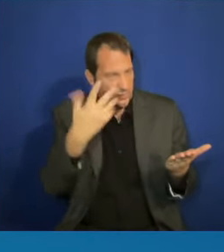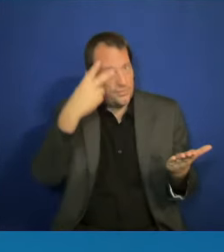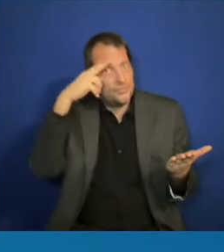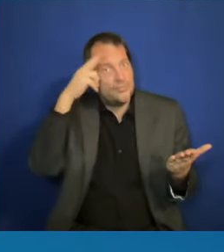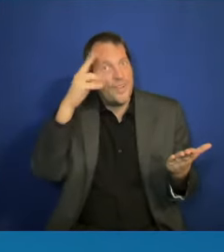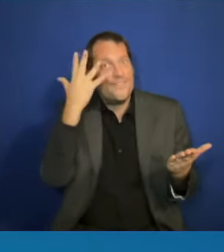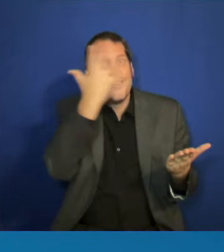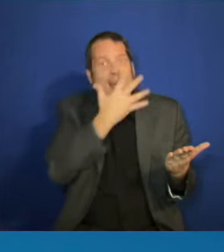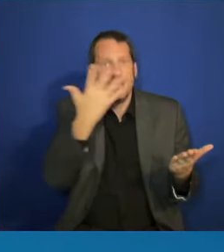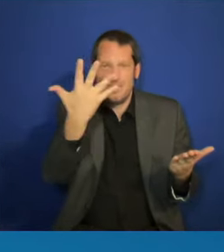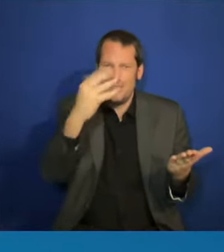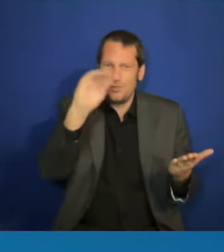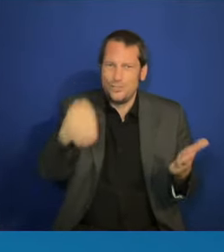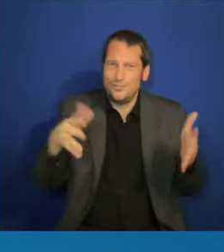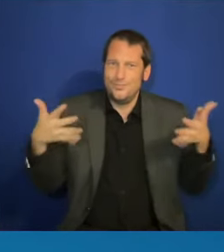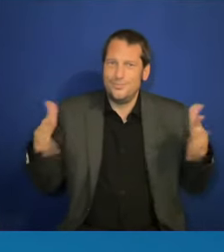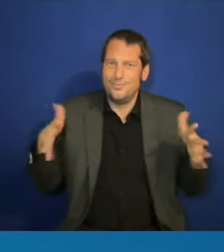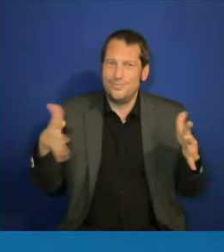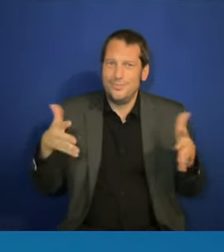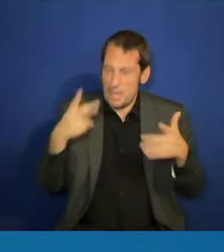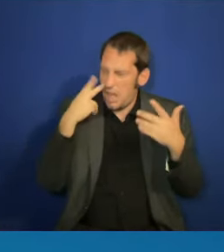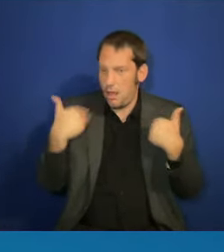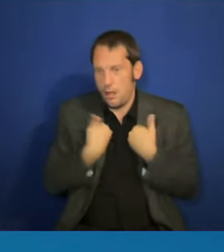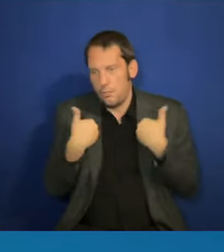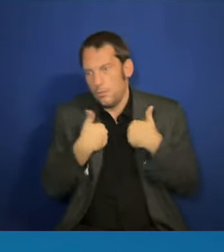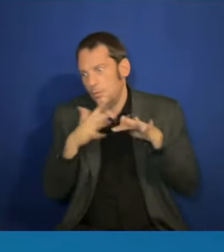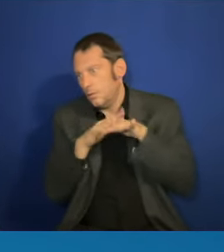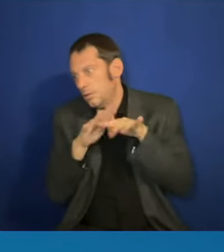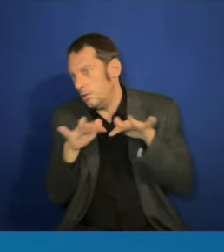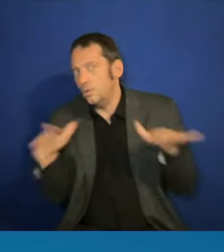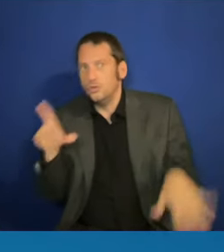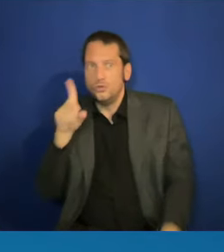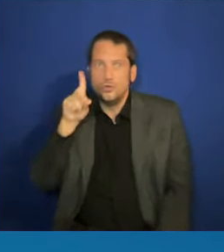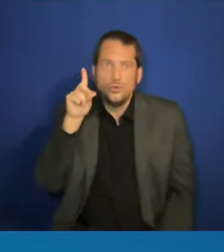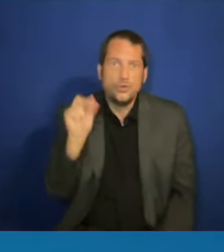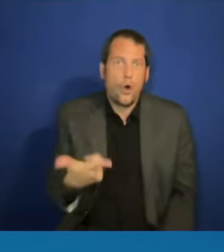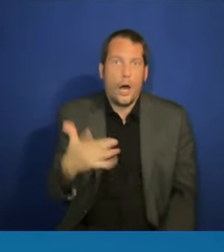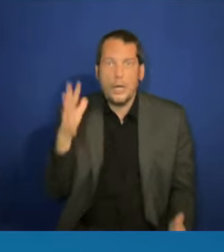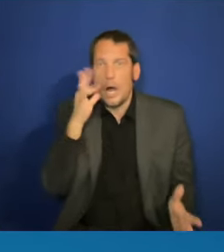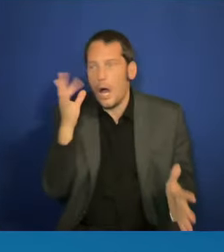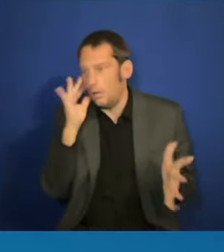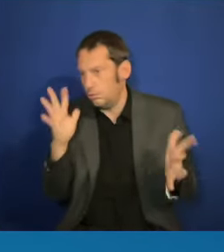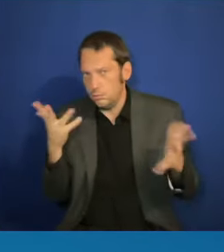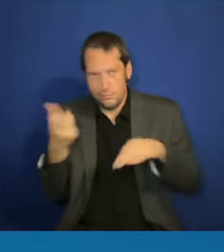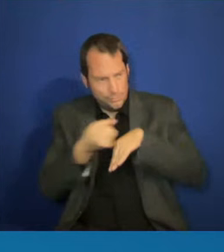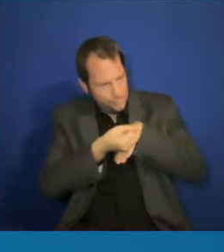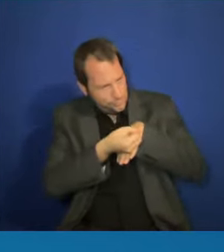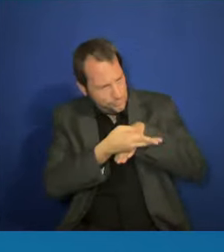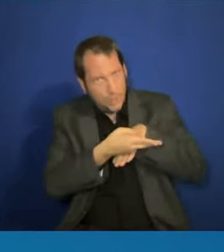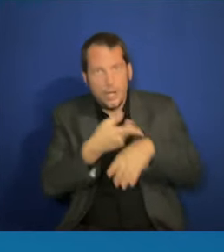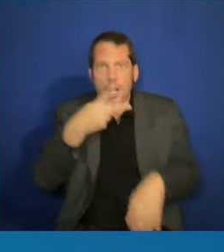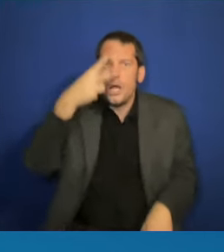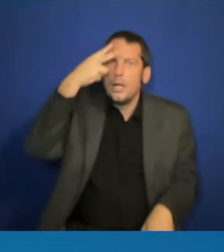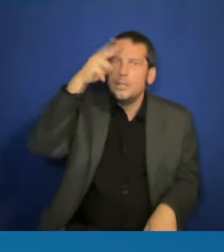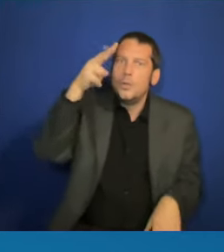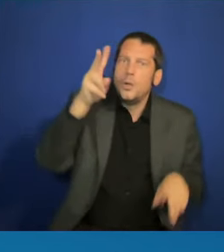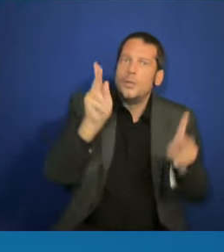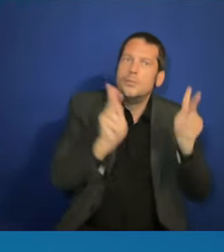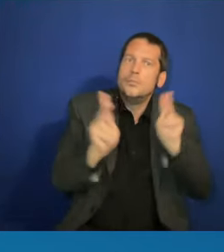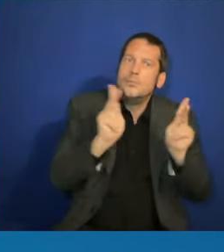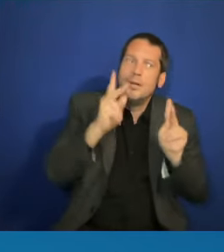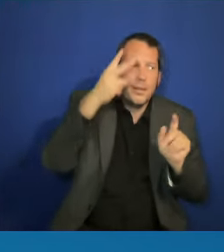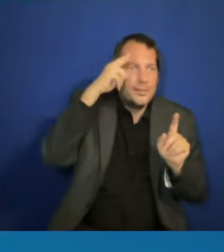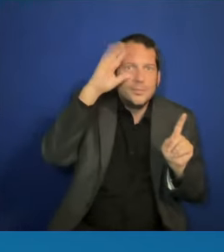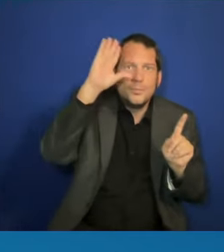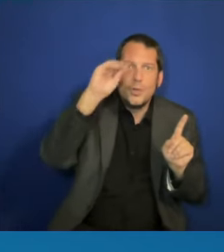30% of the United States public schools, the students of. Arizona has banned Latin history for the last 10